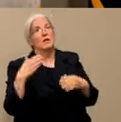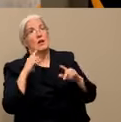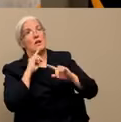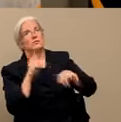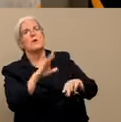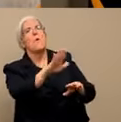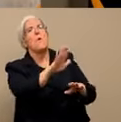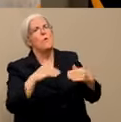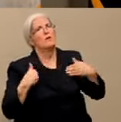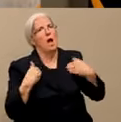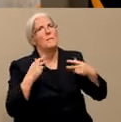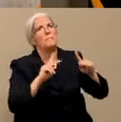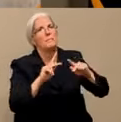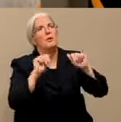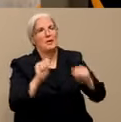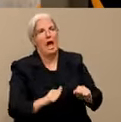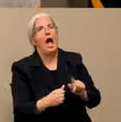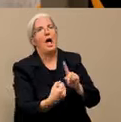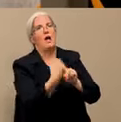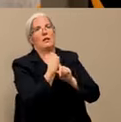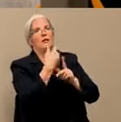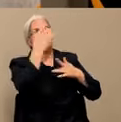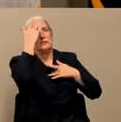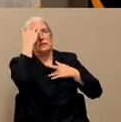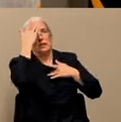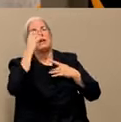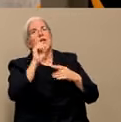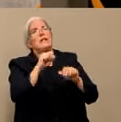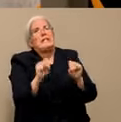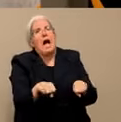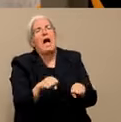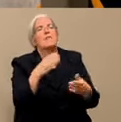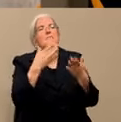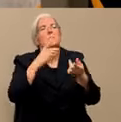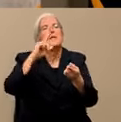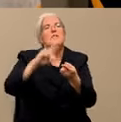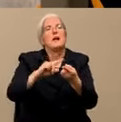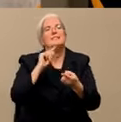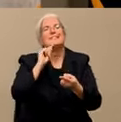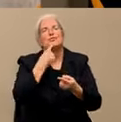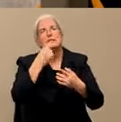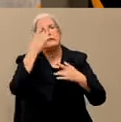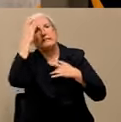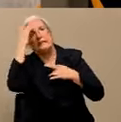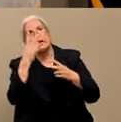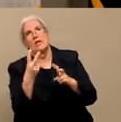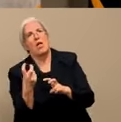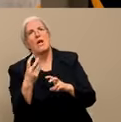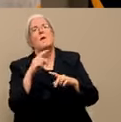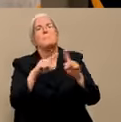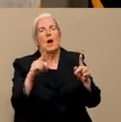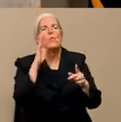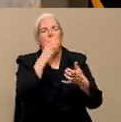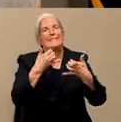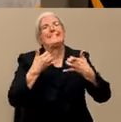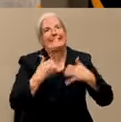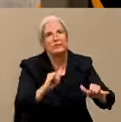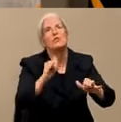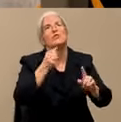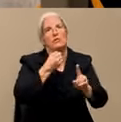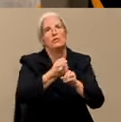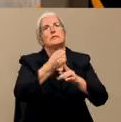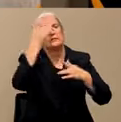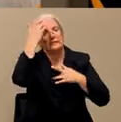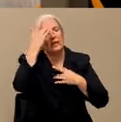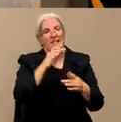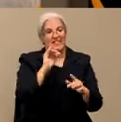Just because you're less likely to have severe disease doesn't mean it doesn't happen. And it can happen to anyone. You know, we talk a lot about flu,